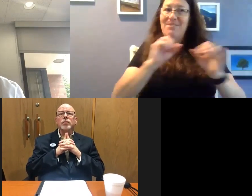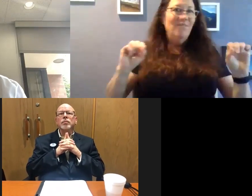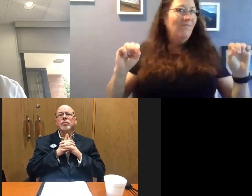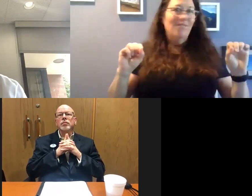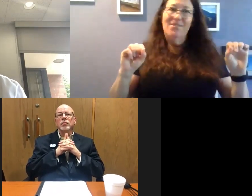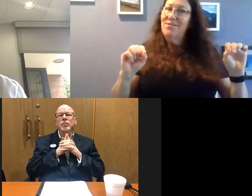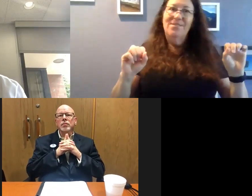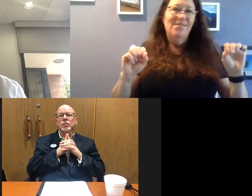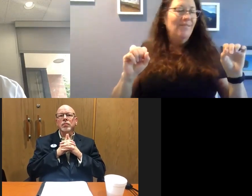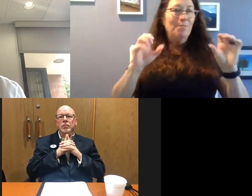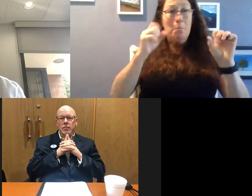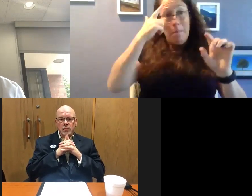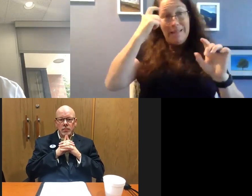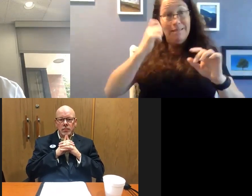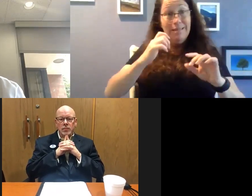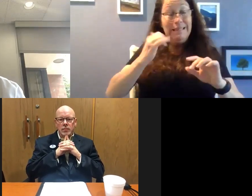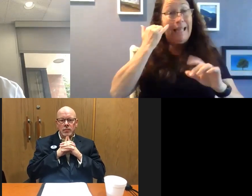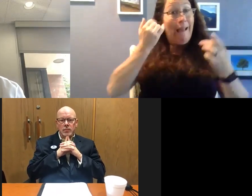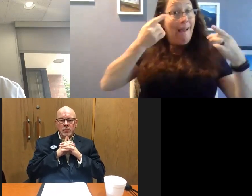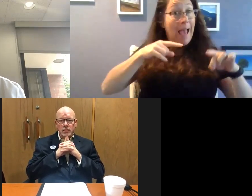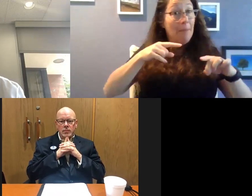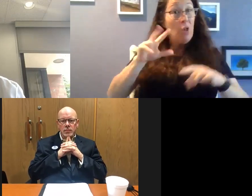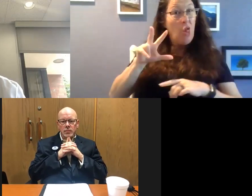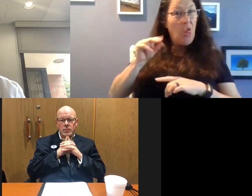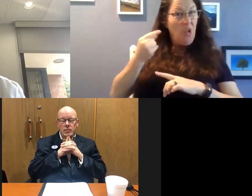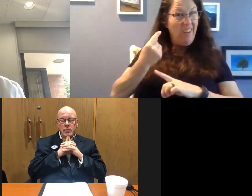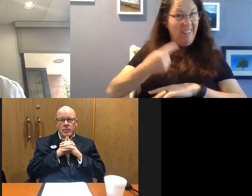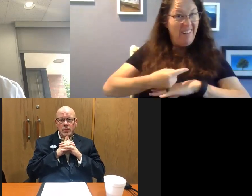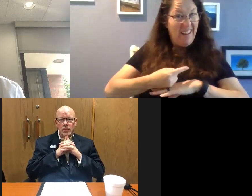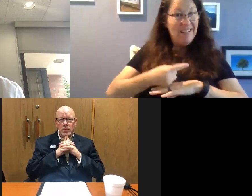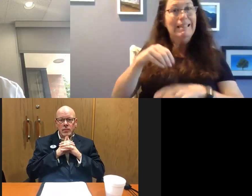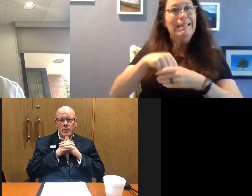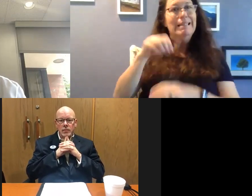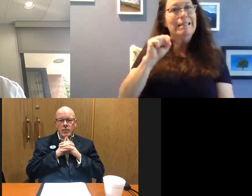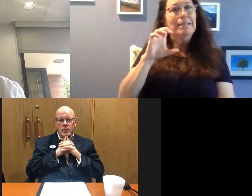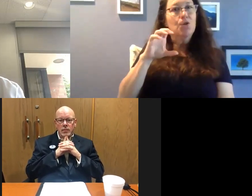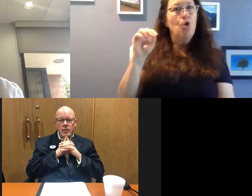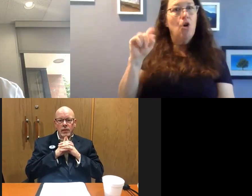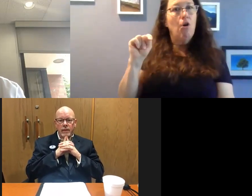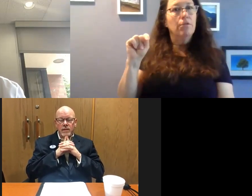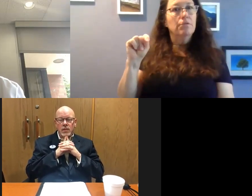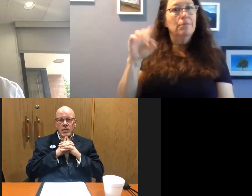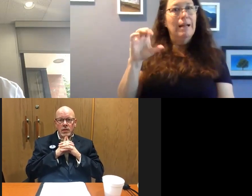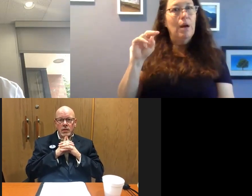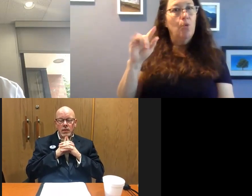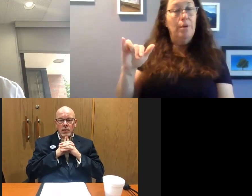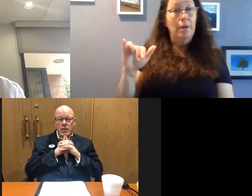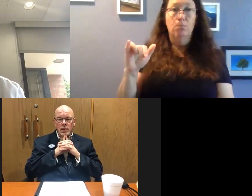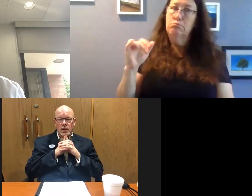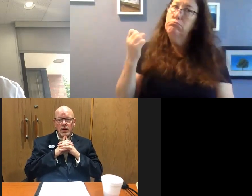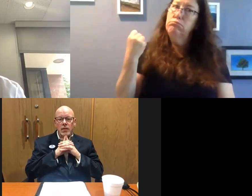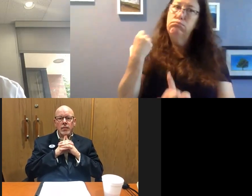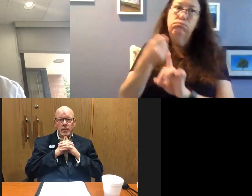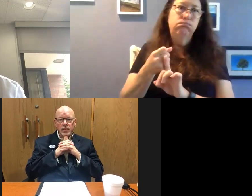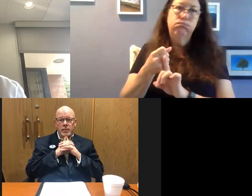down. Because what we've seen happen over the last 30 days, particularly in Scott County, has a very negative impact